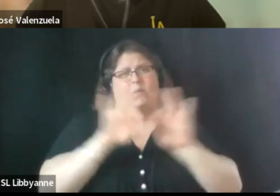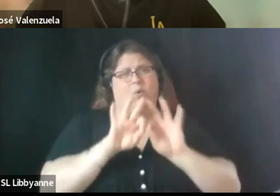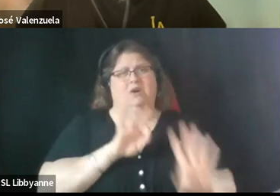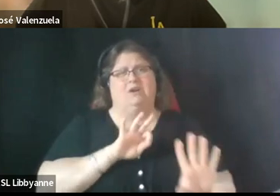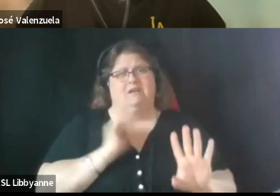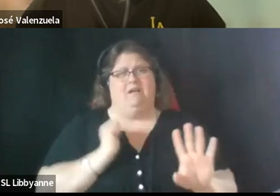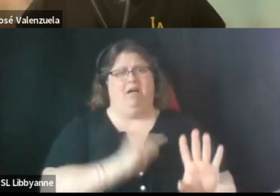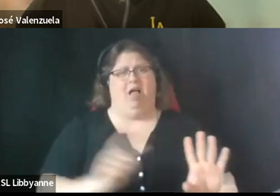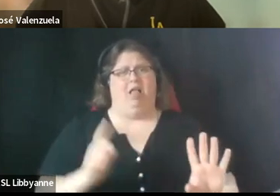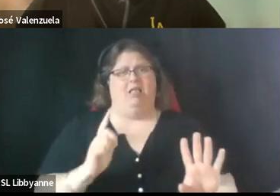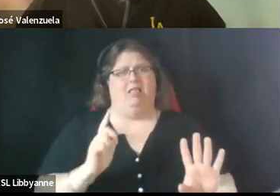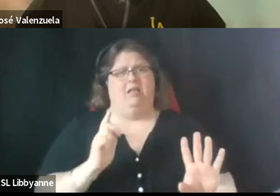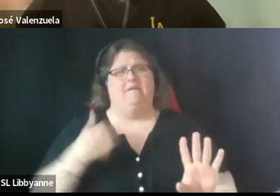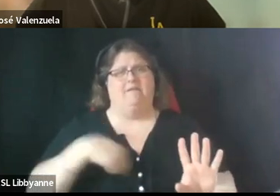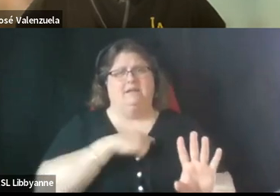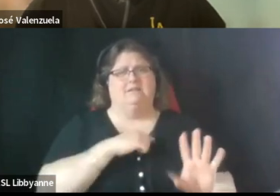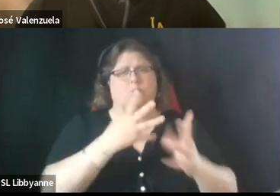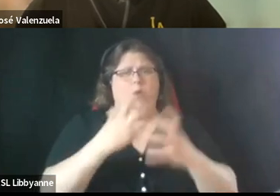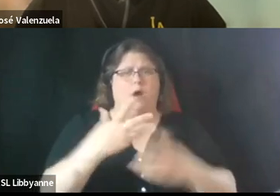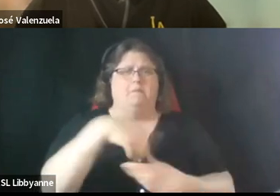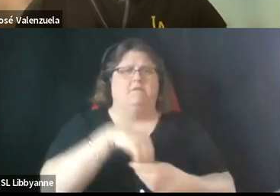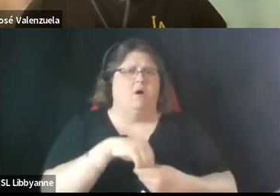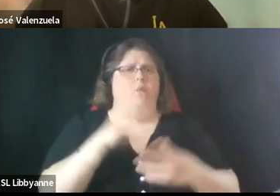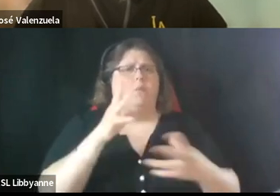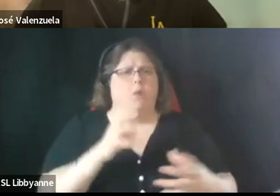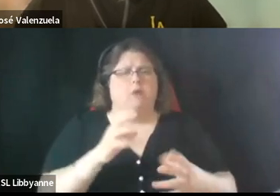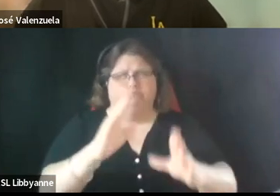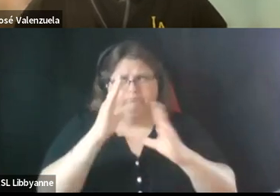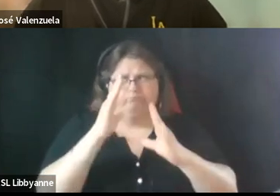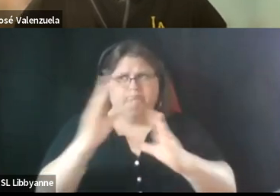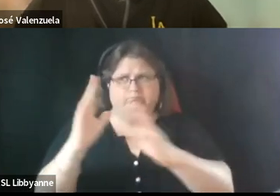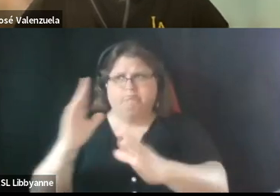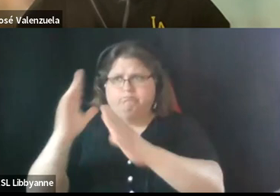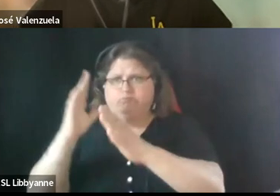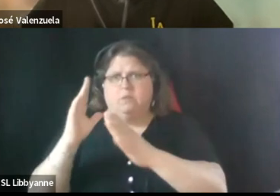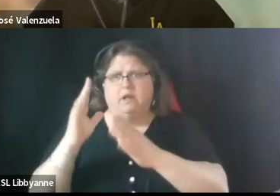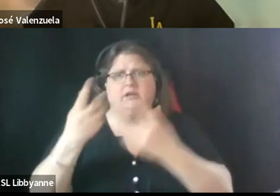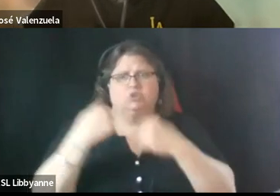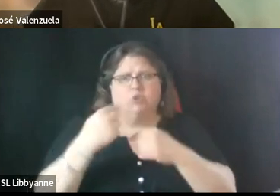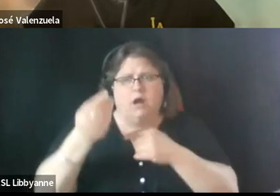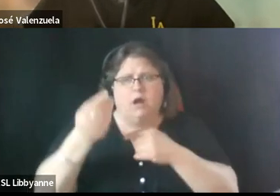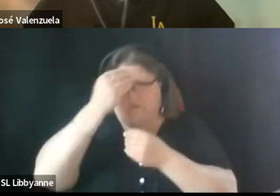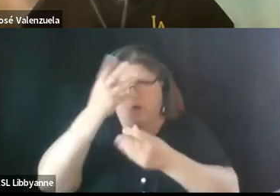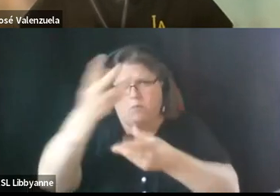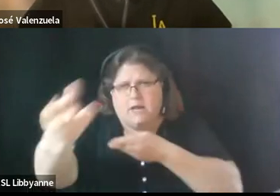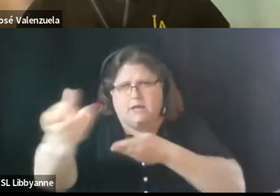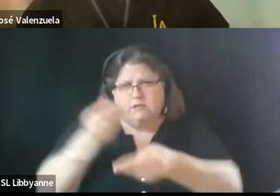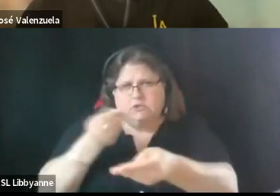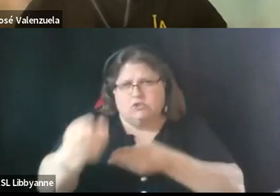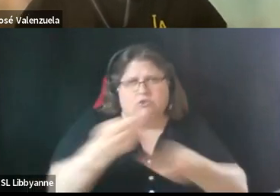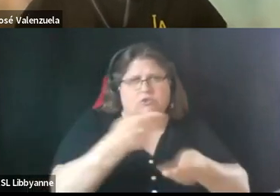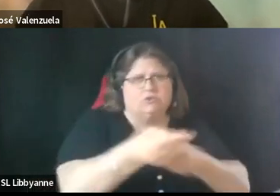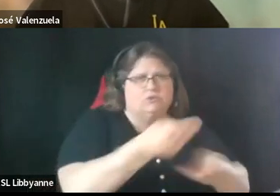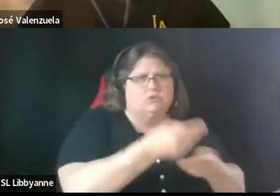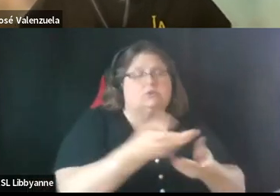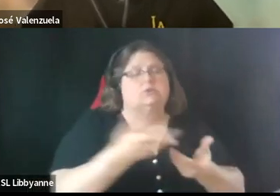be able to participate and listen um and and provide that input back into the into the search committee um there are other